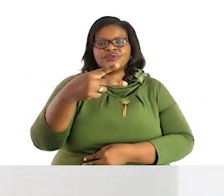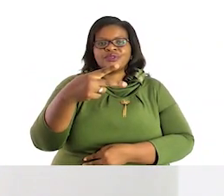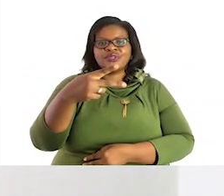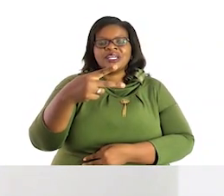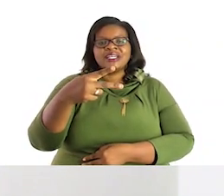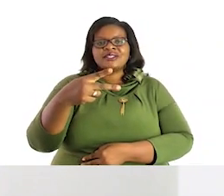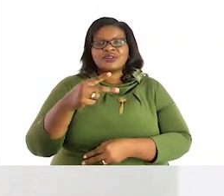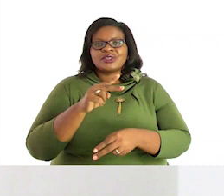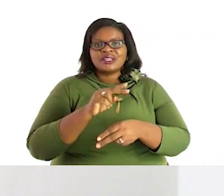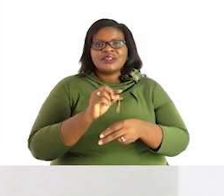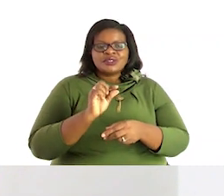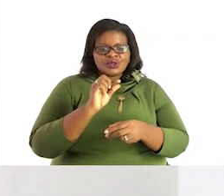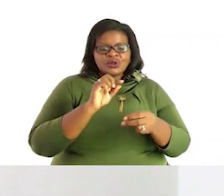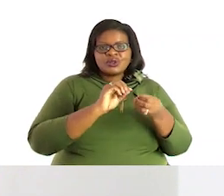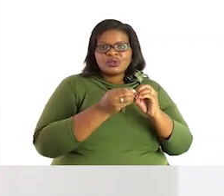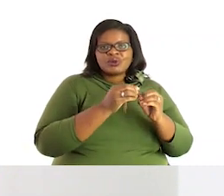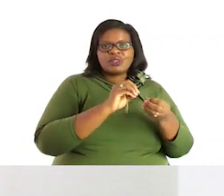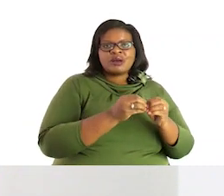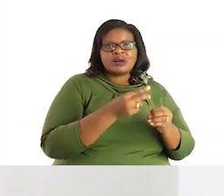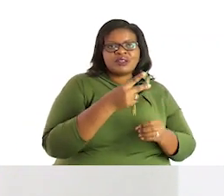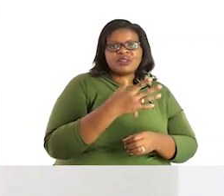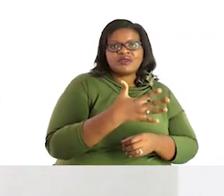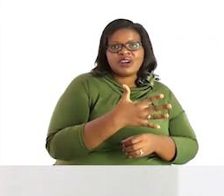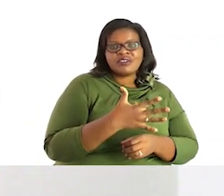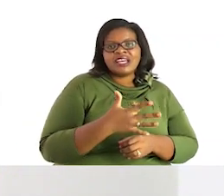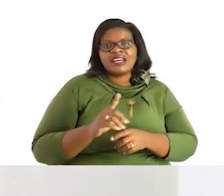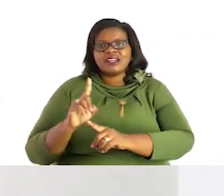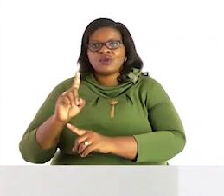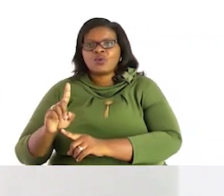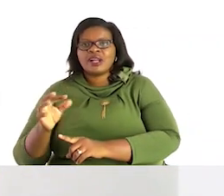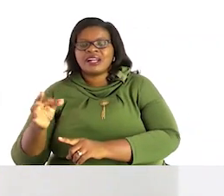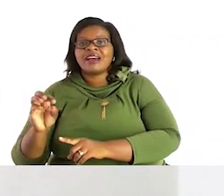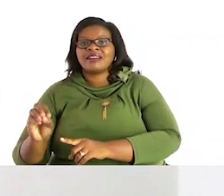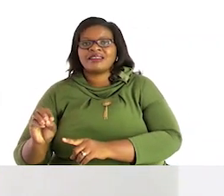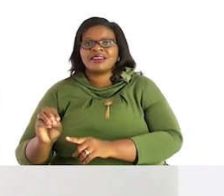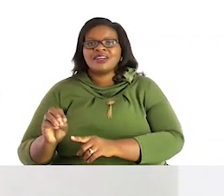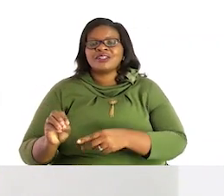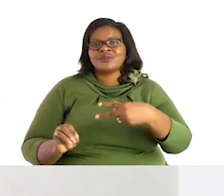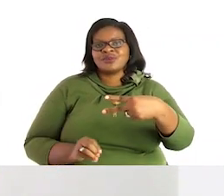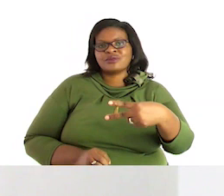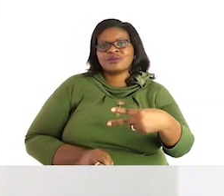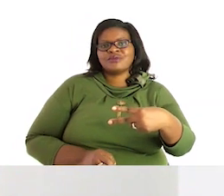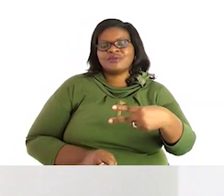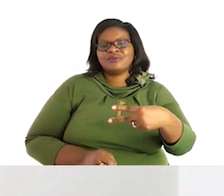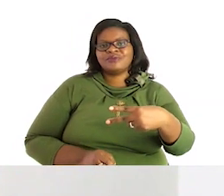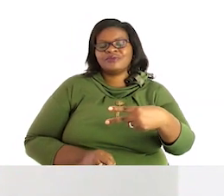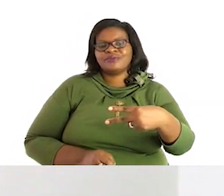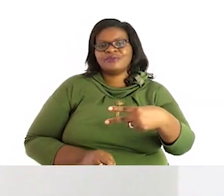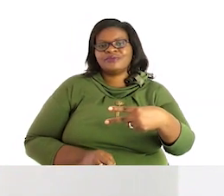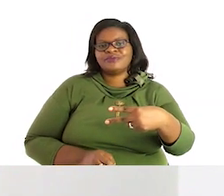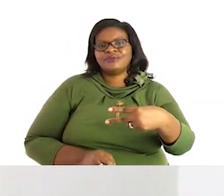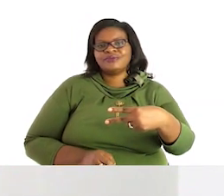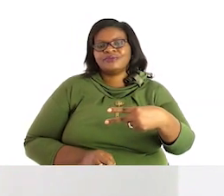the second one we are starting with a smaller number followed by a bigger number so we are using the less than sign